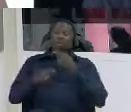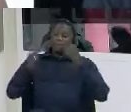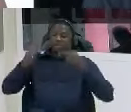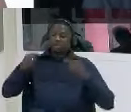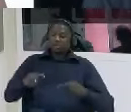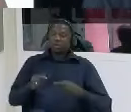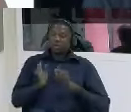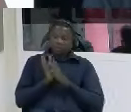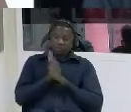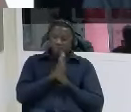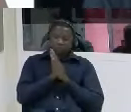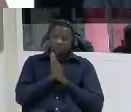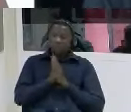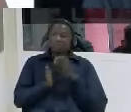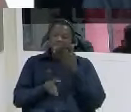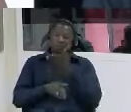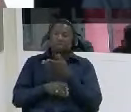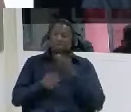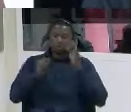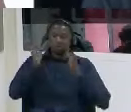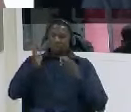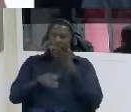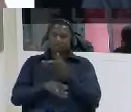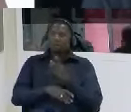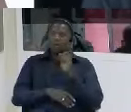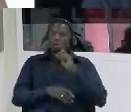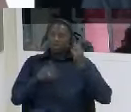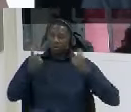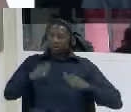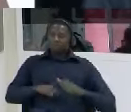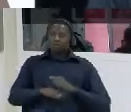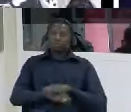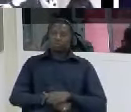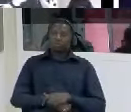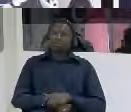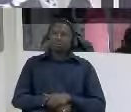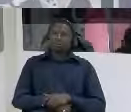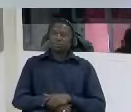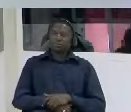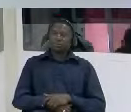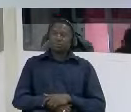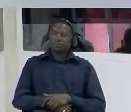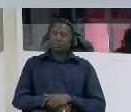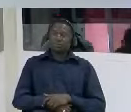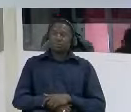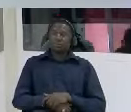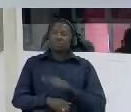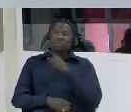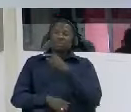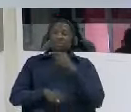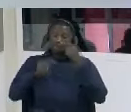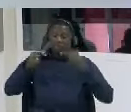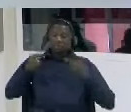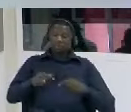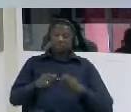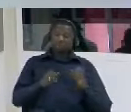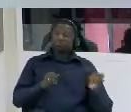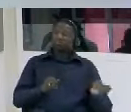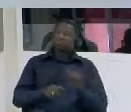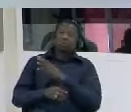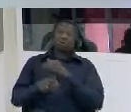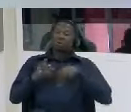um in the trial within a trial what happened to it it was thrown away it was rejected by the judge